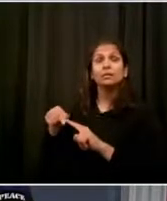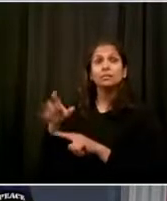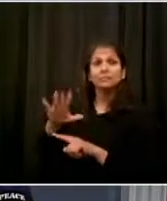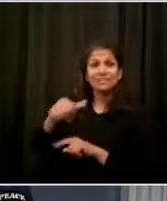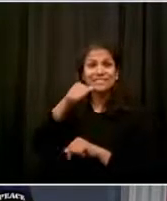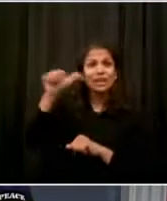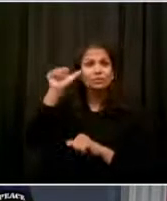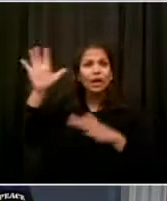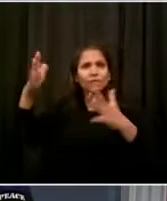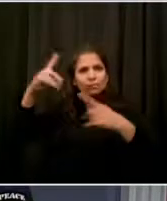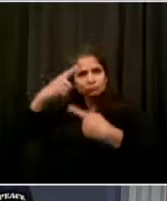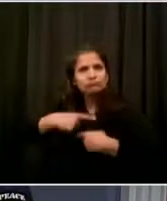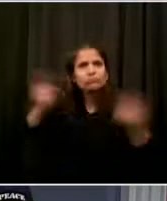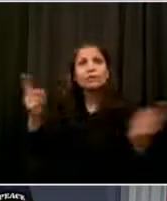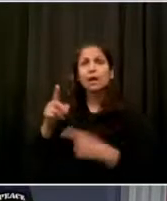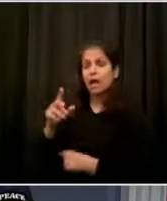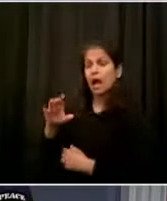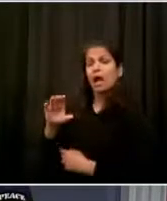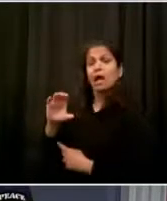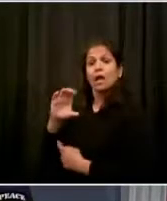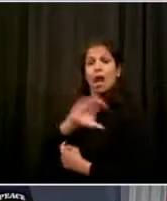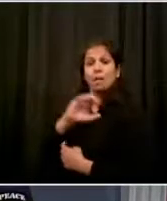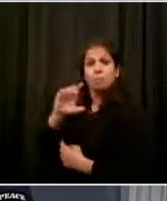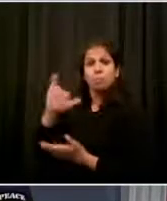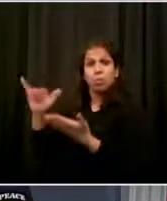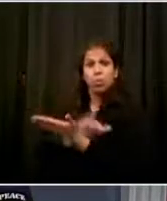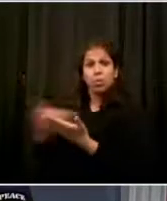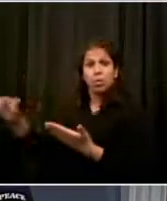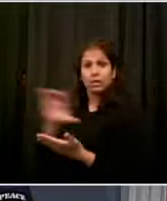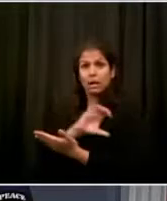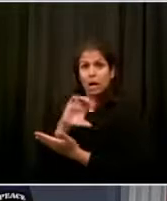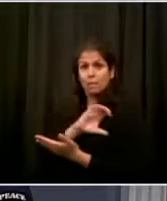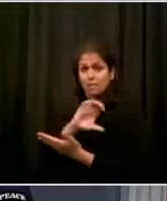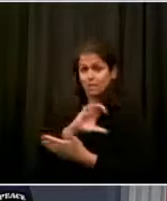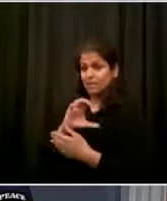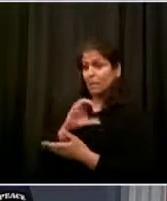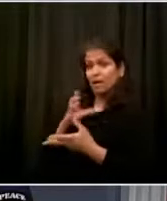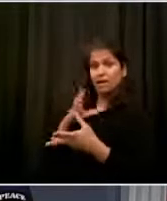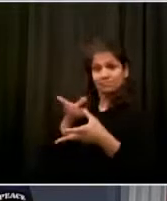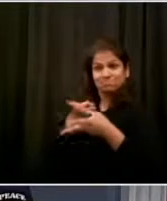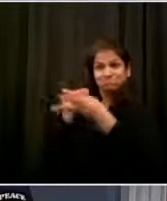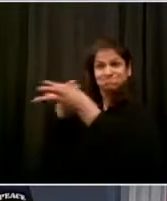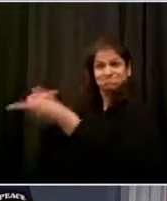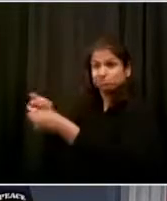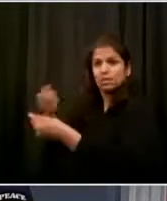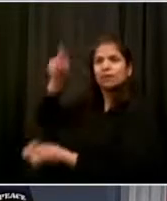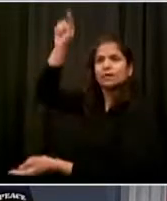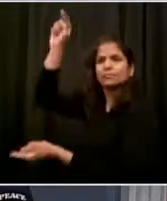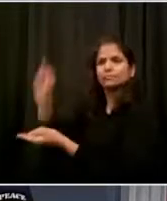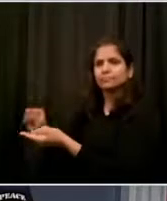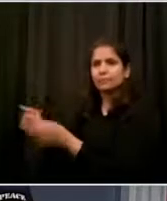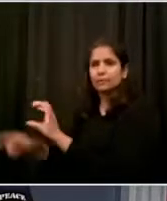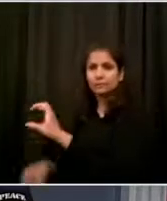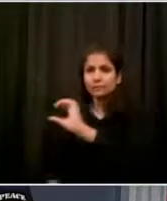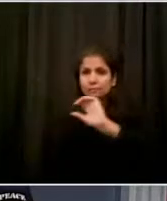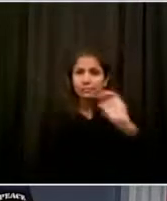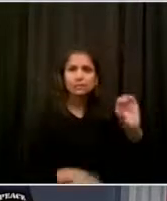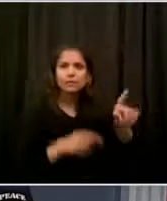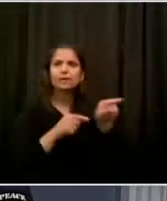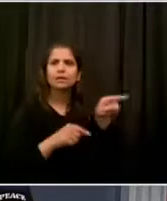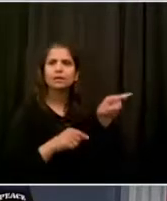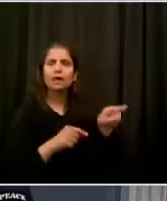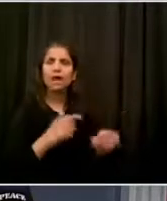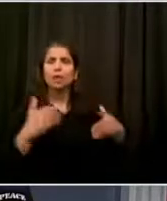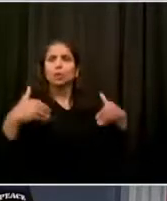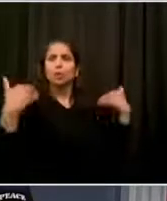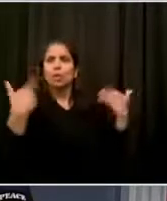decision to move the enforcement of street vending away from the NYPD, has led to the decision to address health care issues